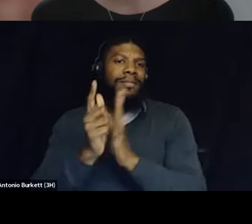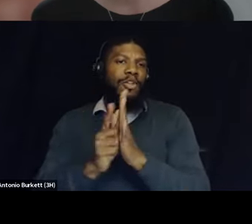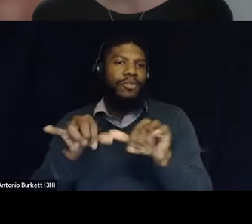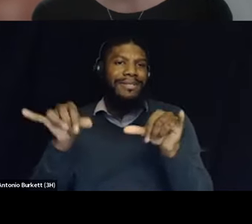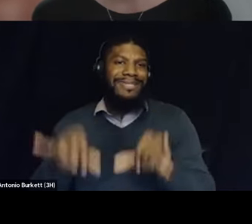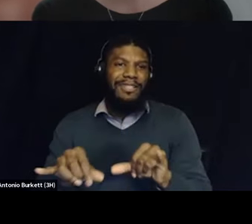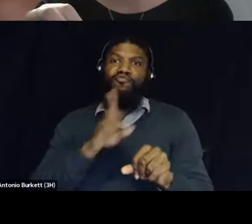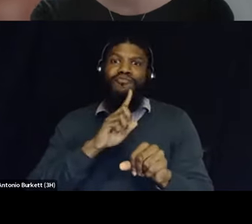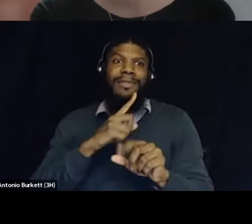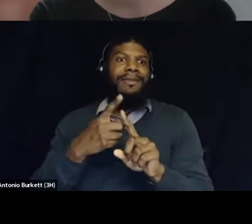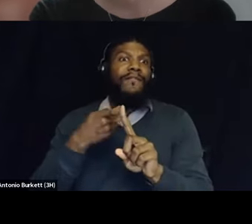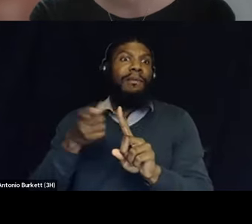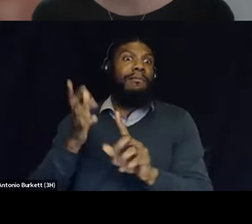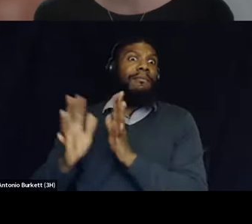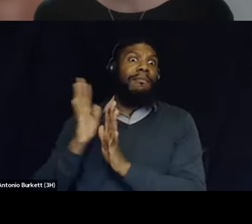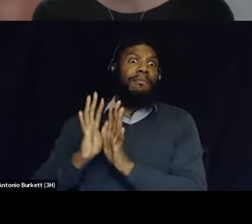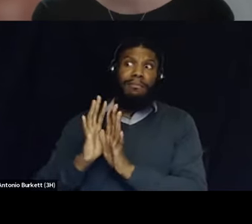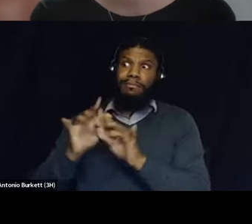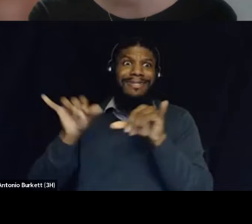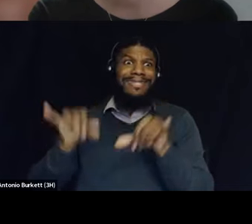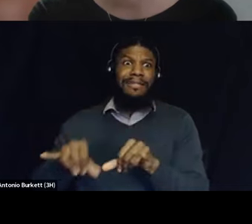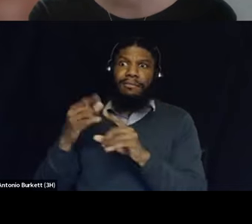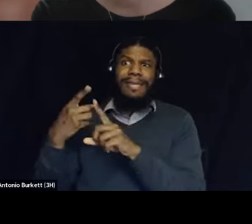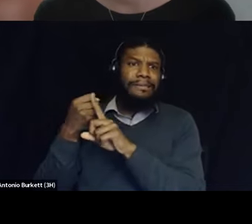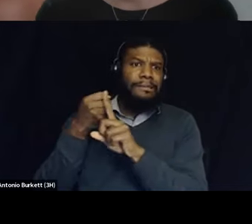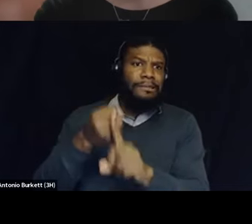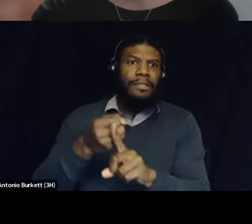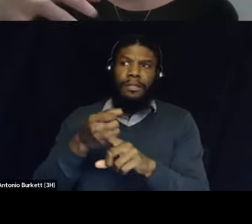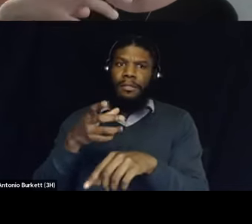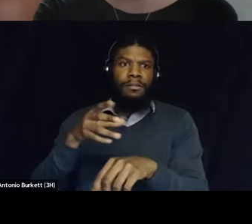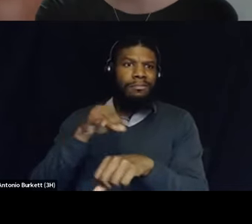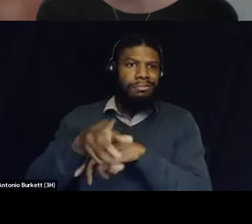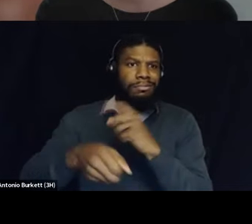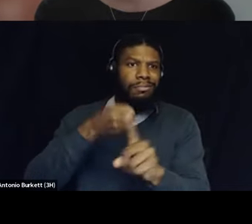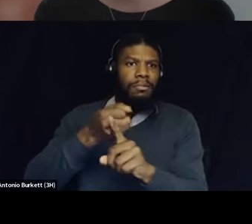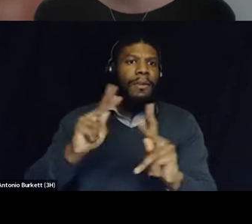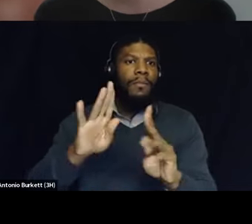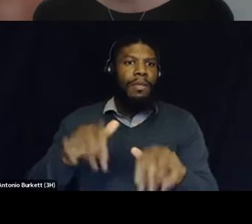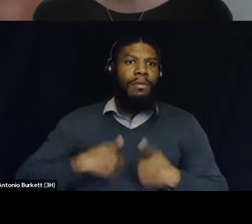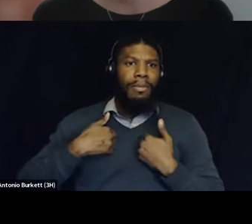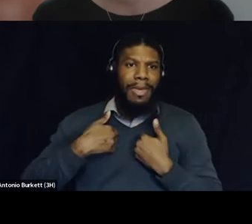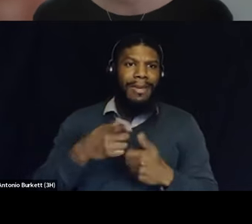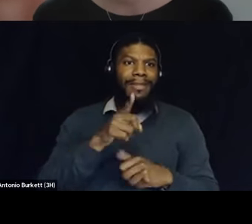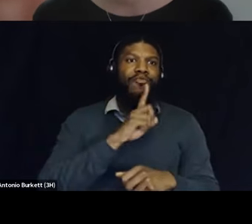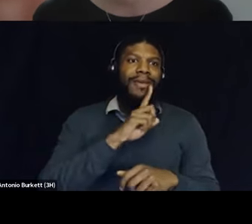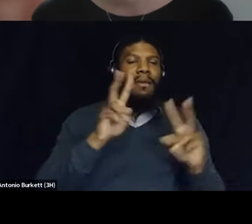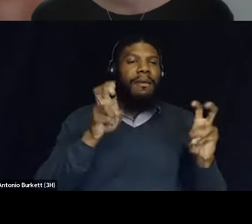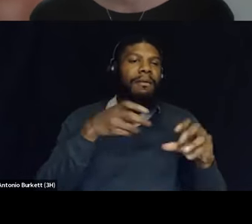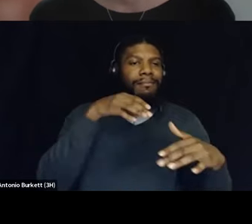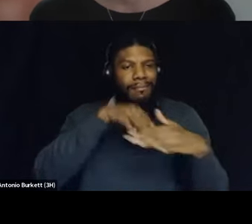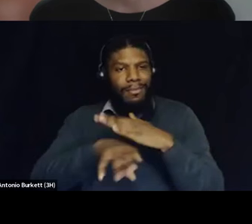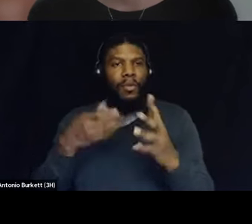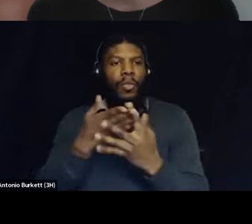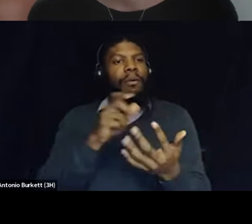these interventions that act on people and act on their lives that are coming in through these other systems and other mechanisms